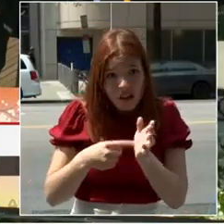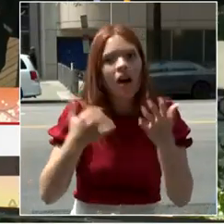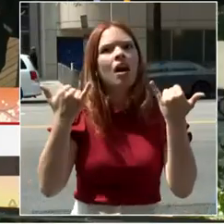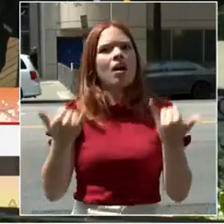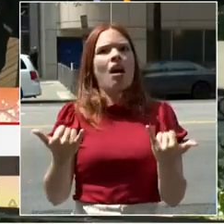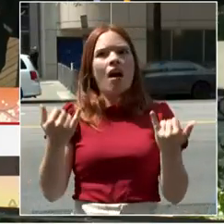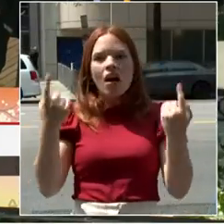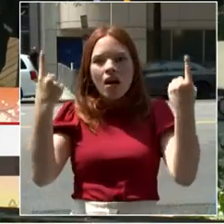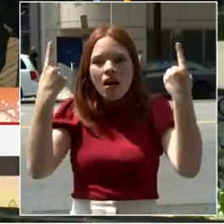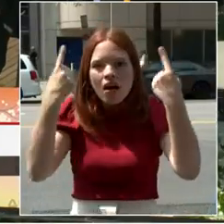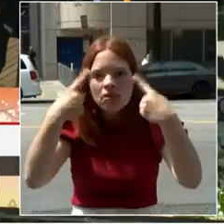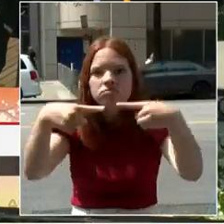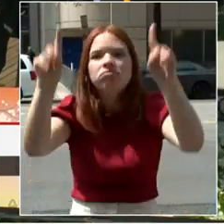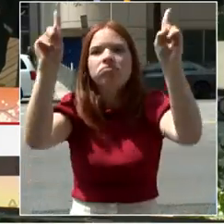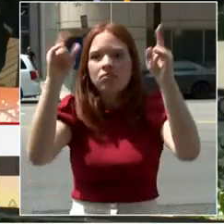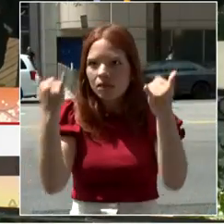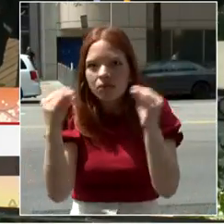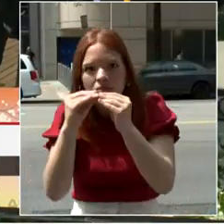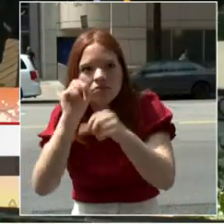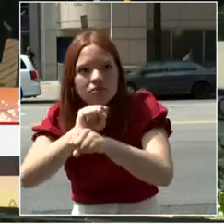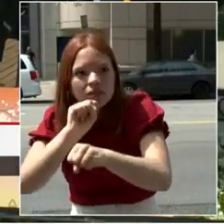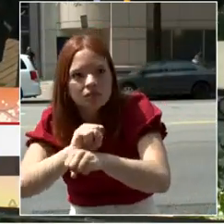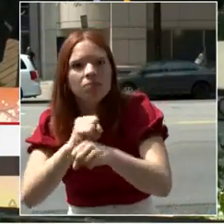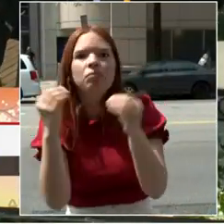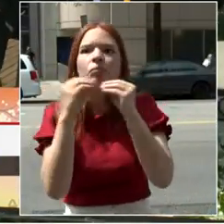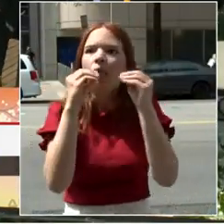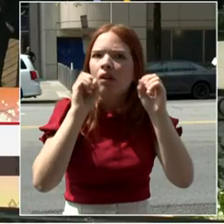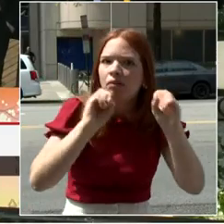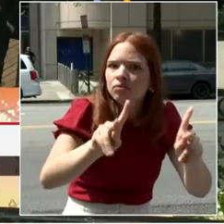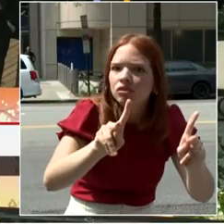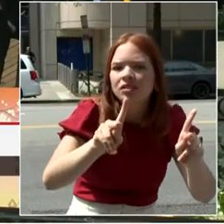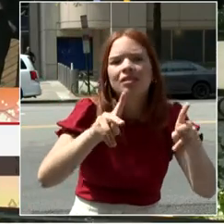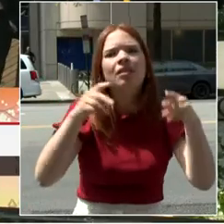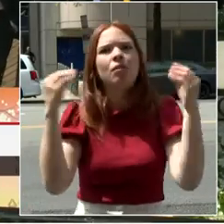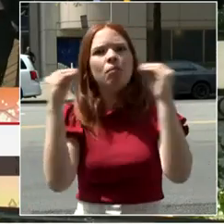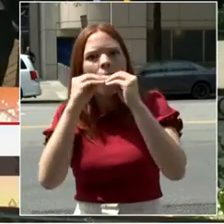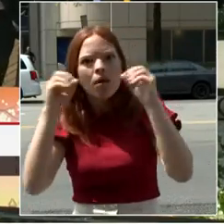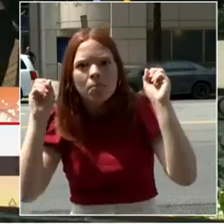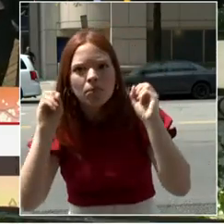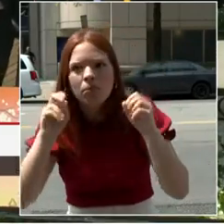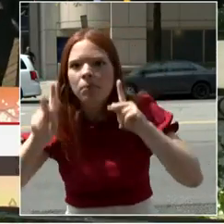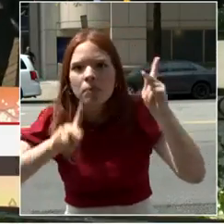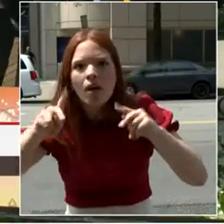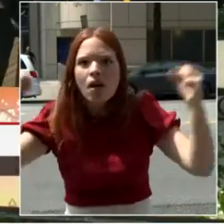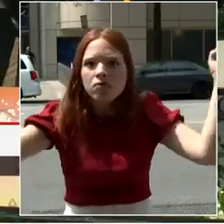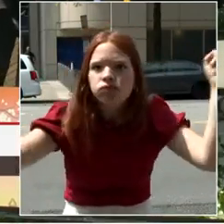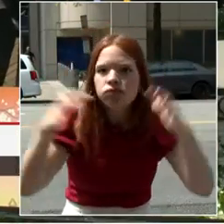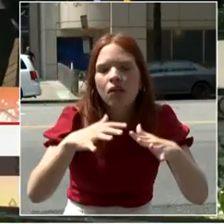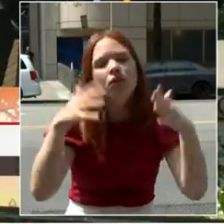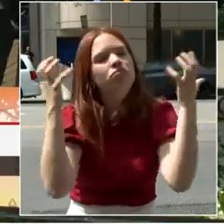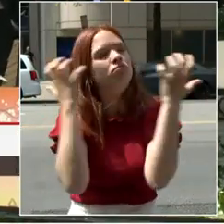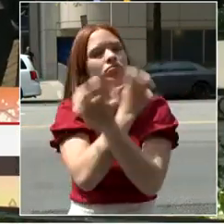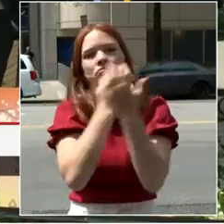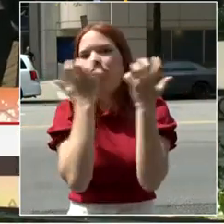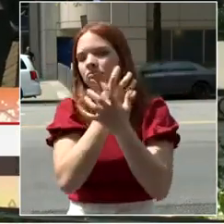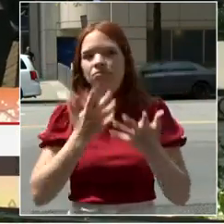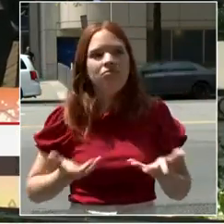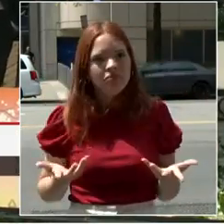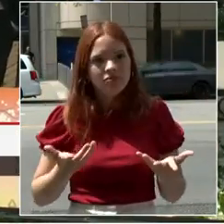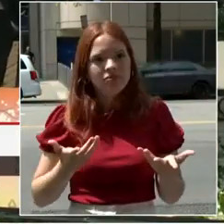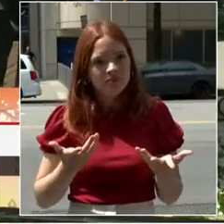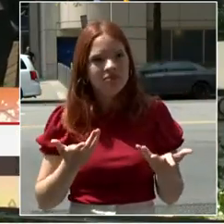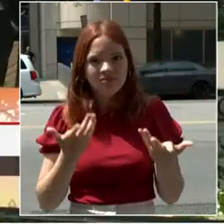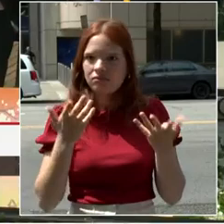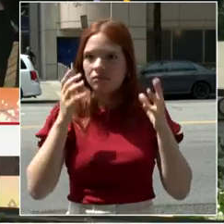more jobs and opportunity to our residents, including in the downtown. So I'm excited